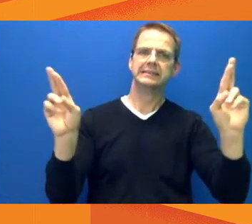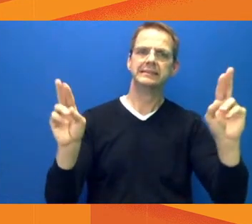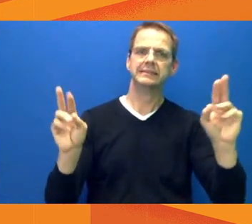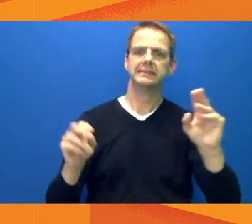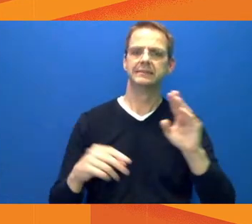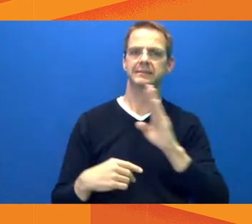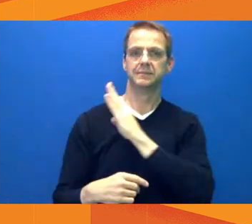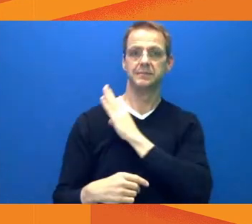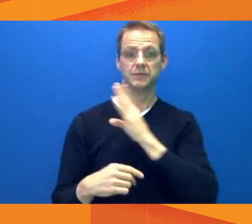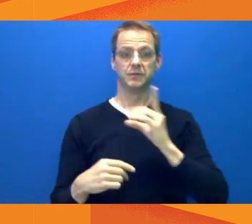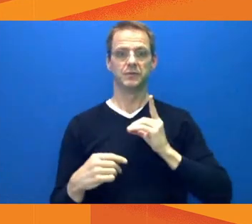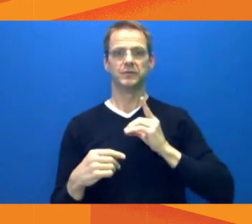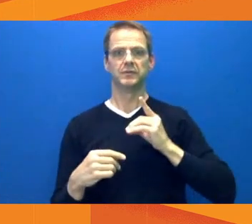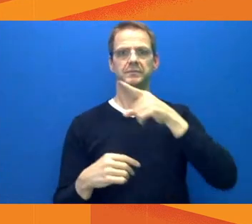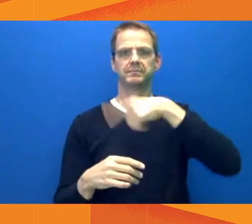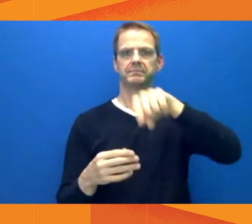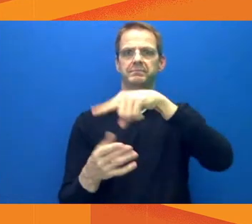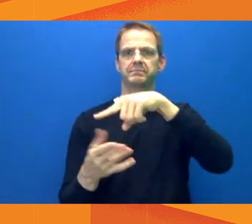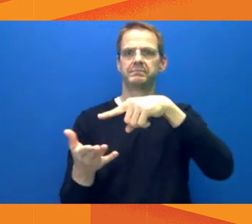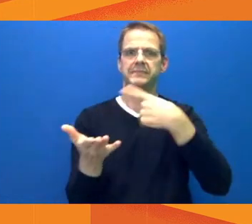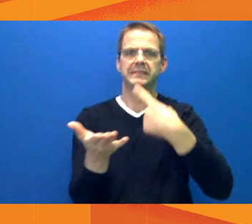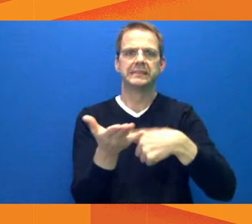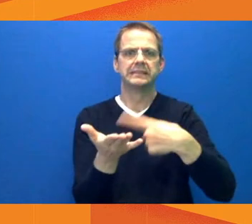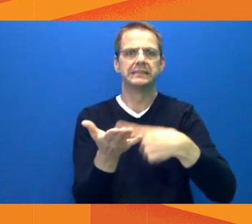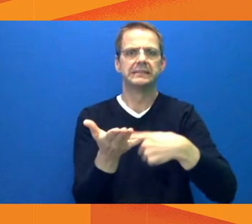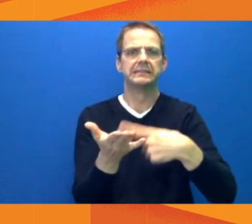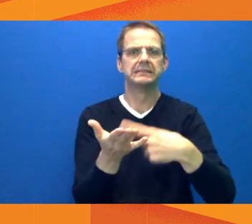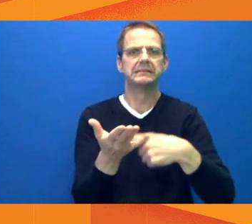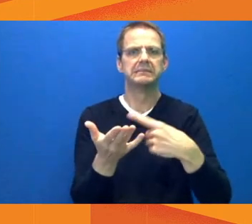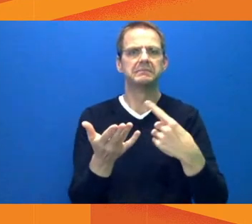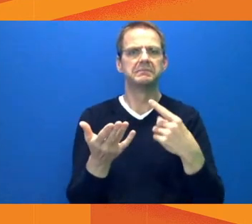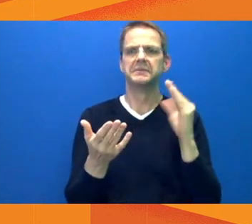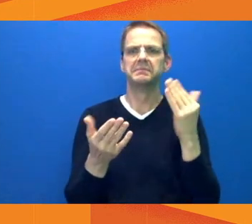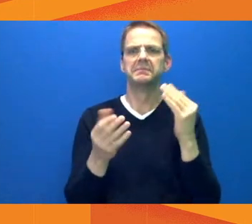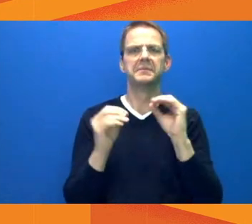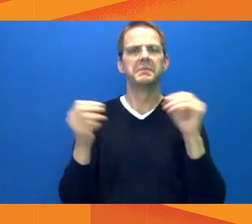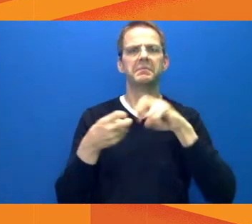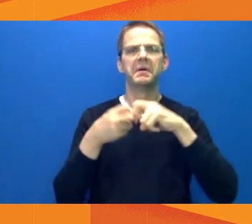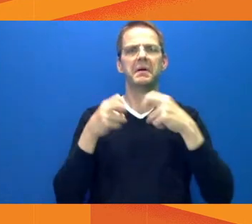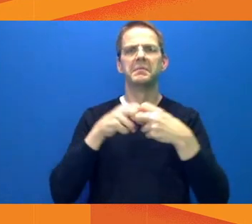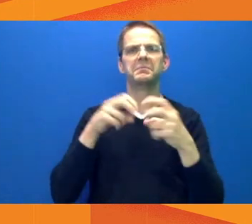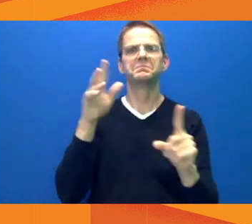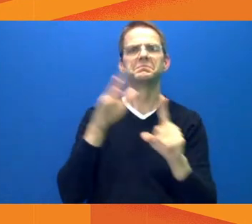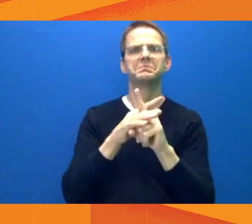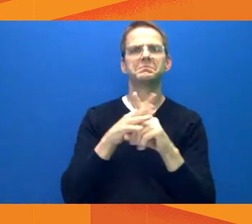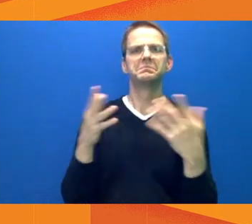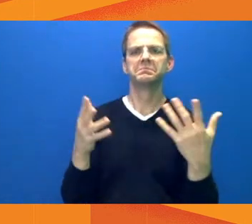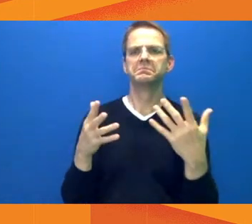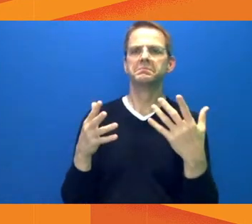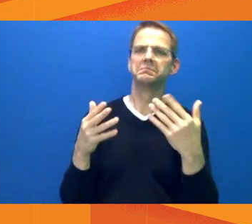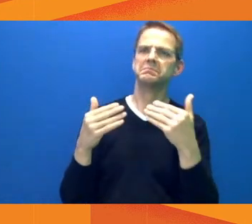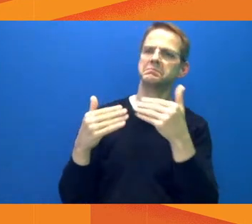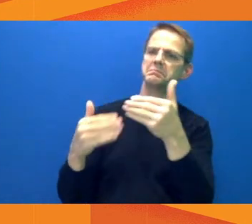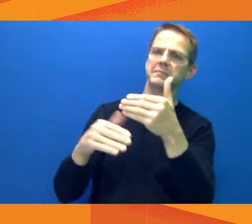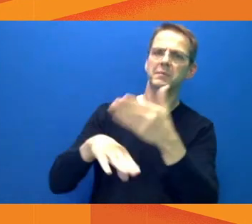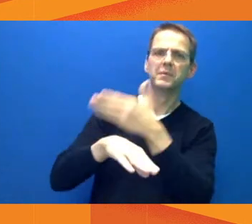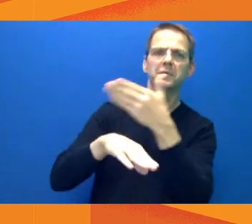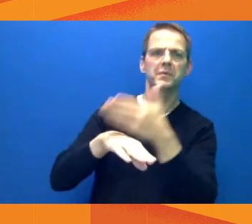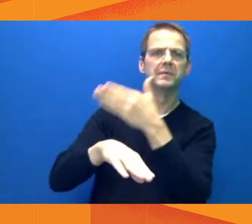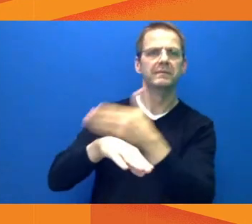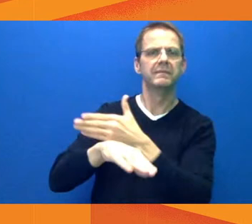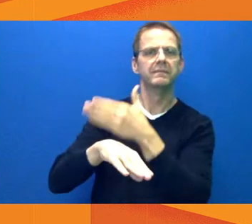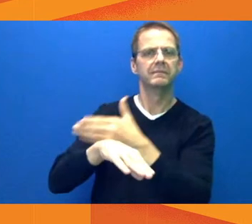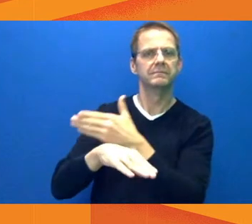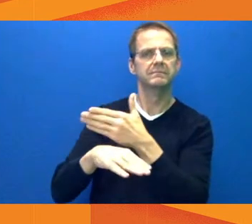there are going to be any issues with doing the needed maintenance to get the facility up and running for its normal use.